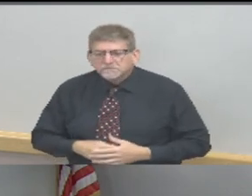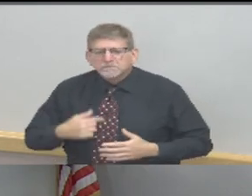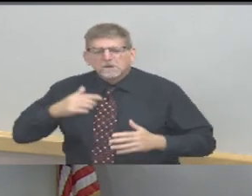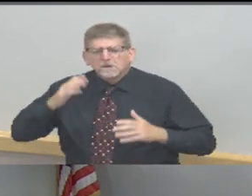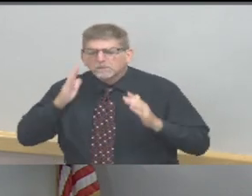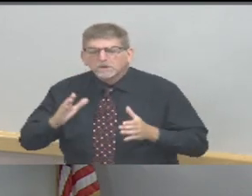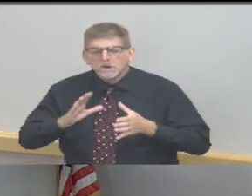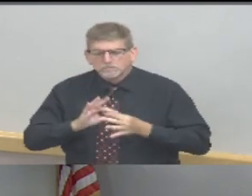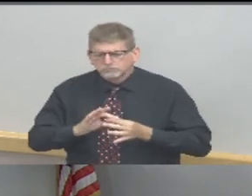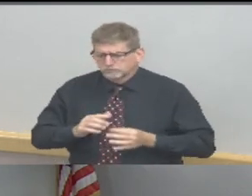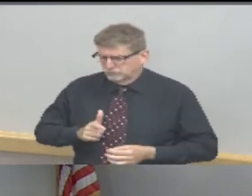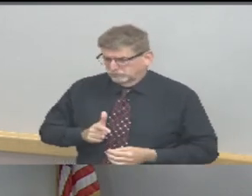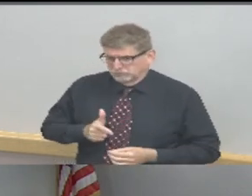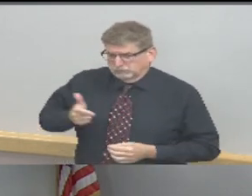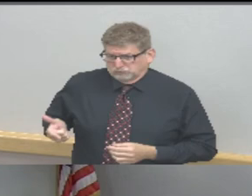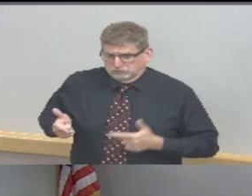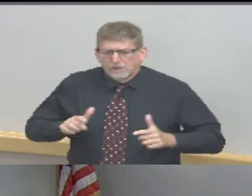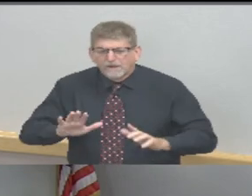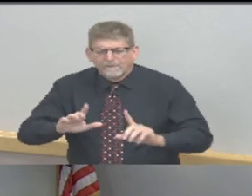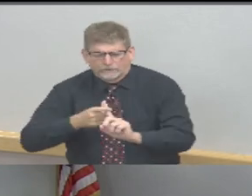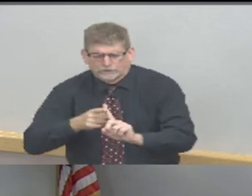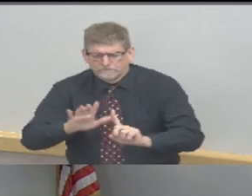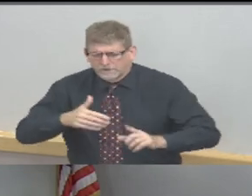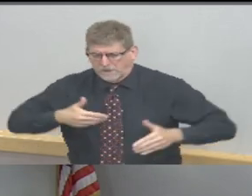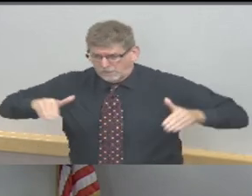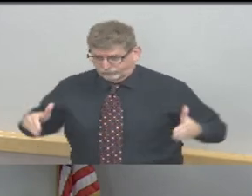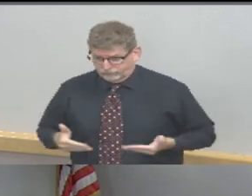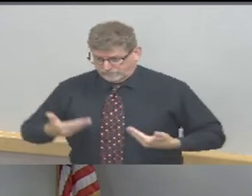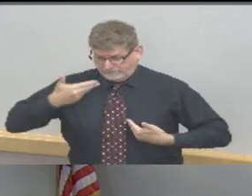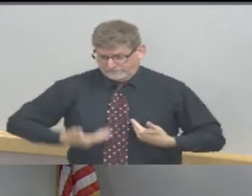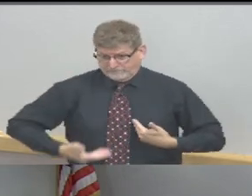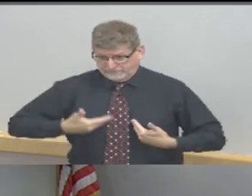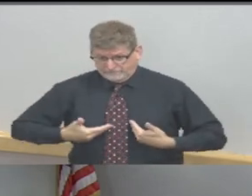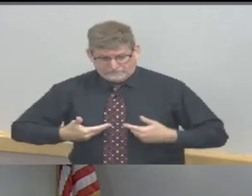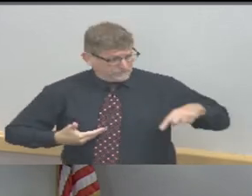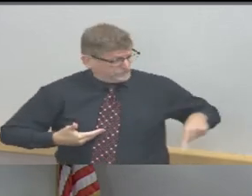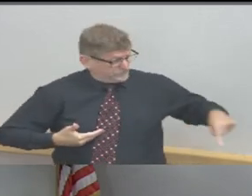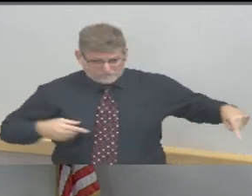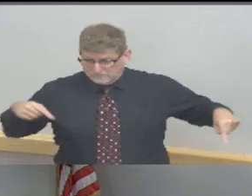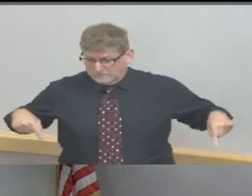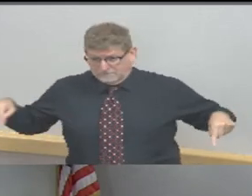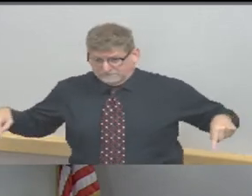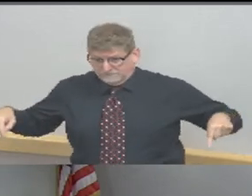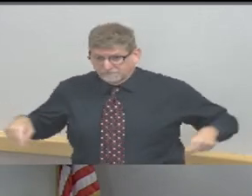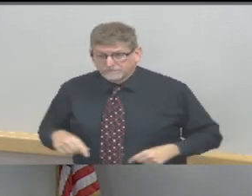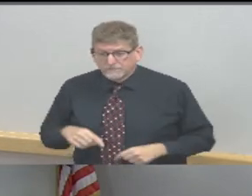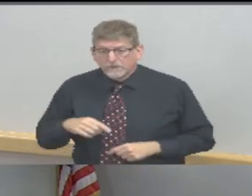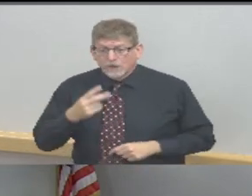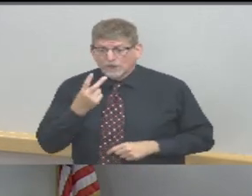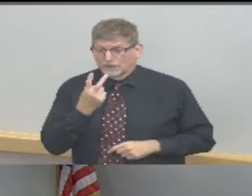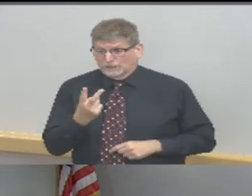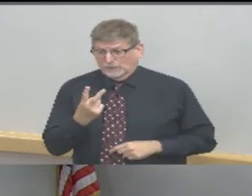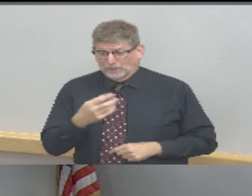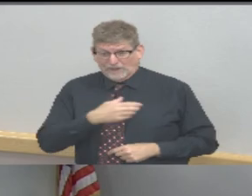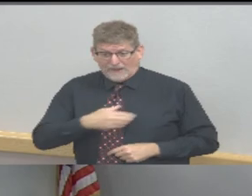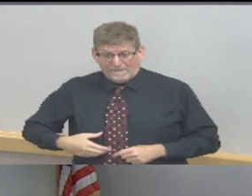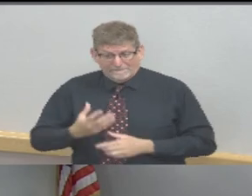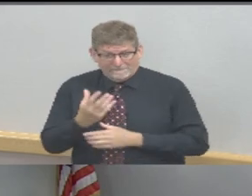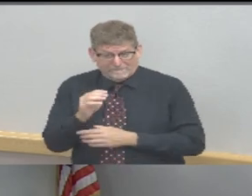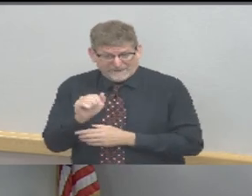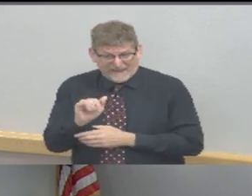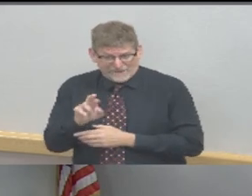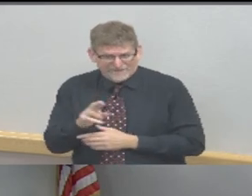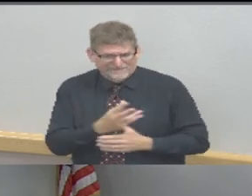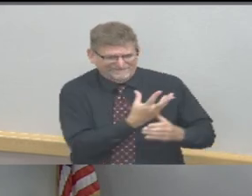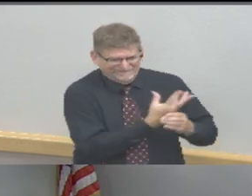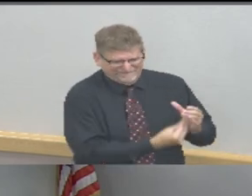over well first let me introduce the folks that we have on hand we are minus our two mayors this morning or this afternoon they have another commitment